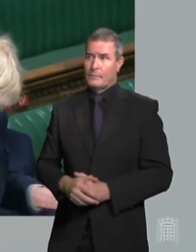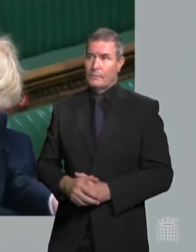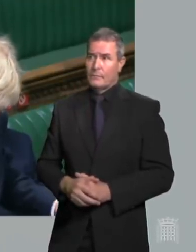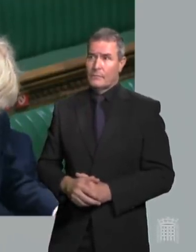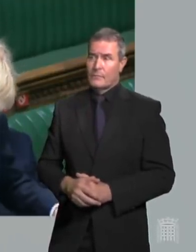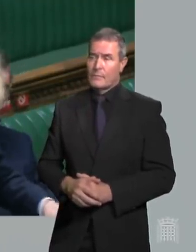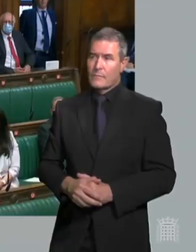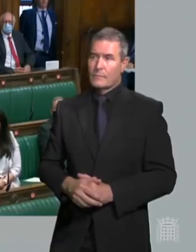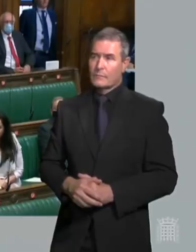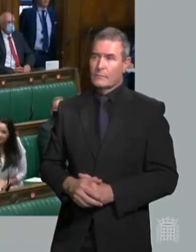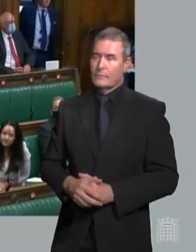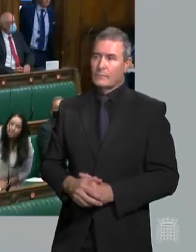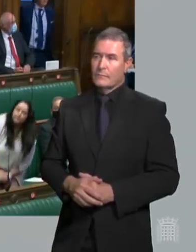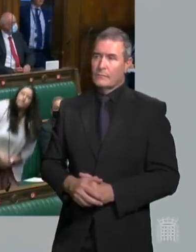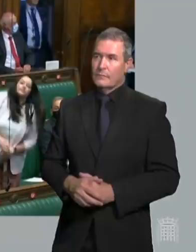out in our approach